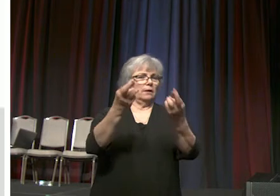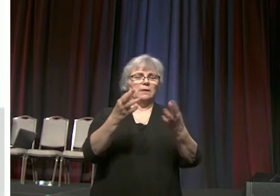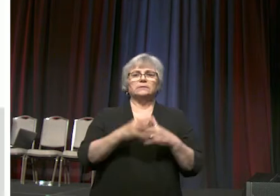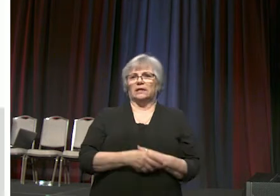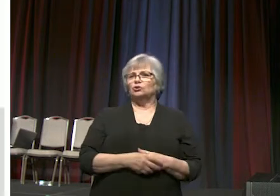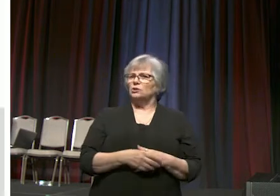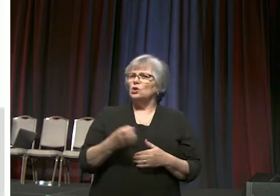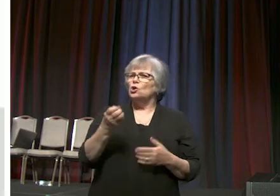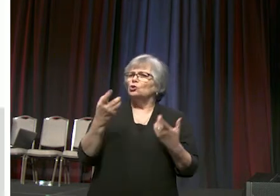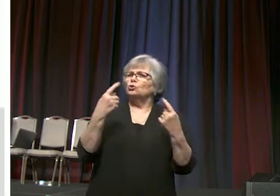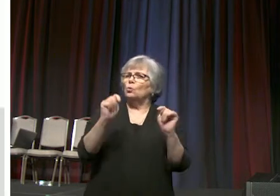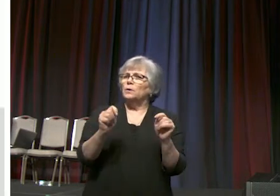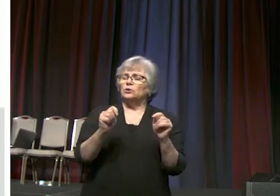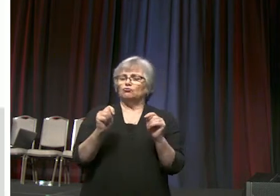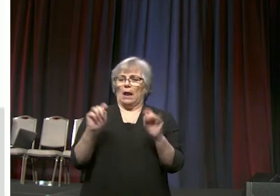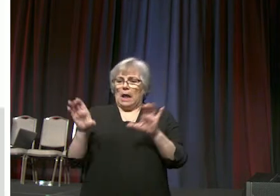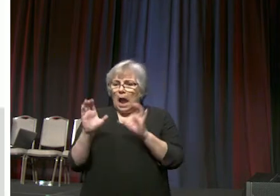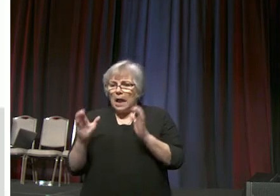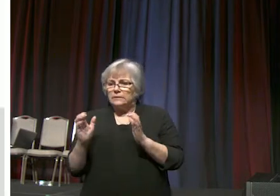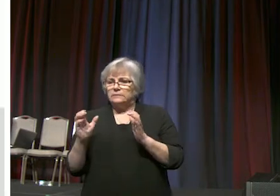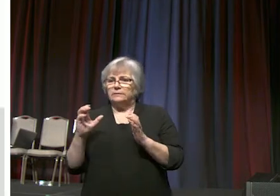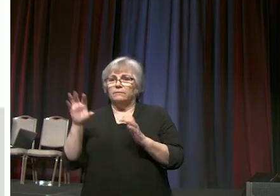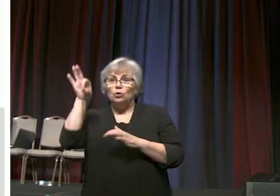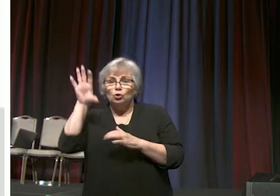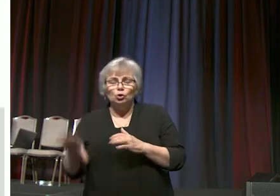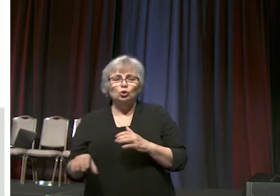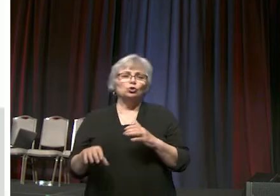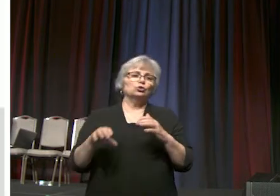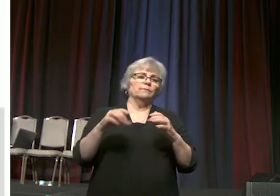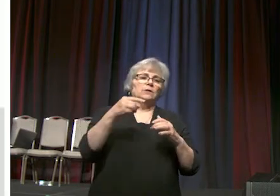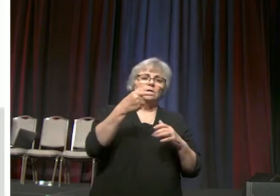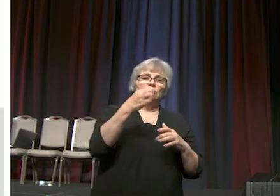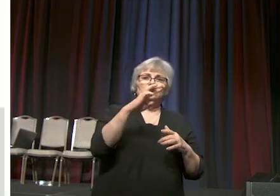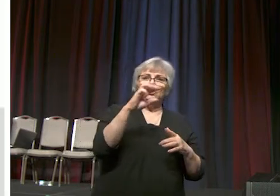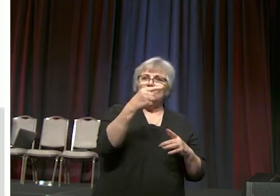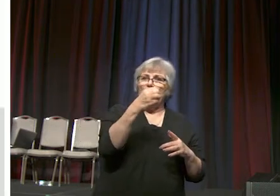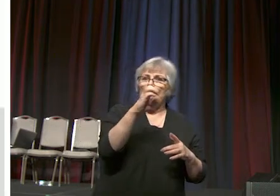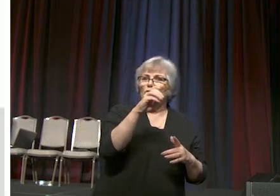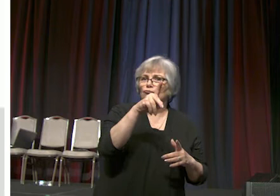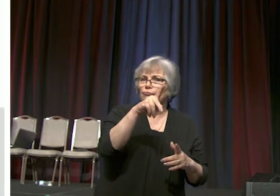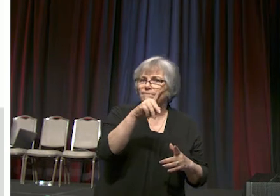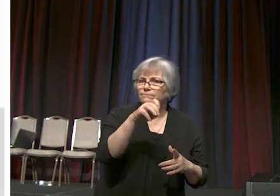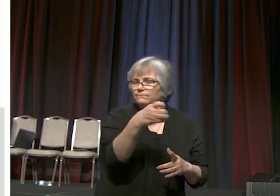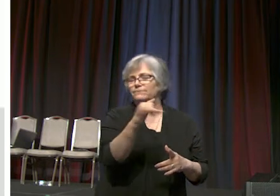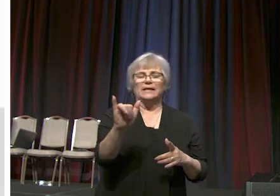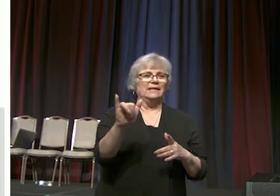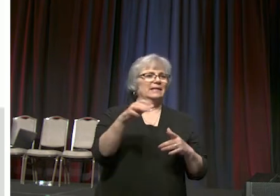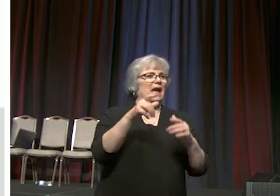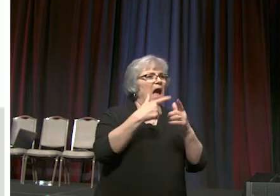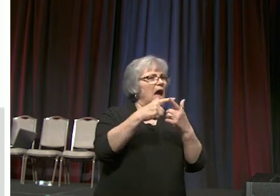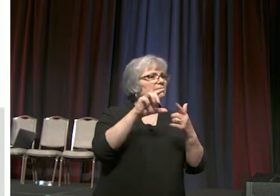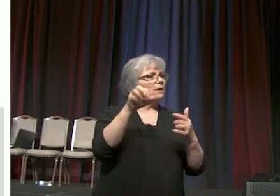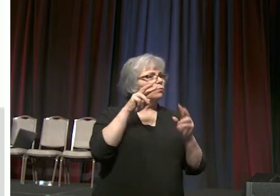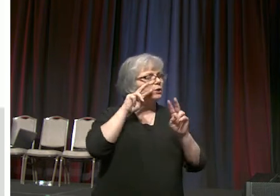uh versus the number of annual conferences geography uh we also uh did look at factors of